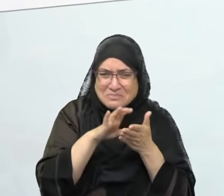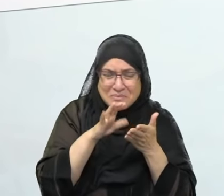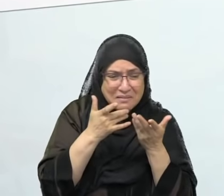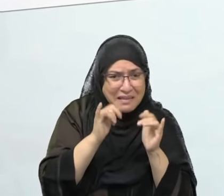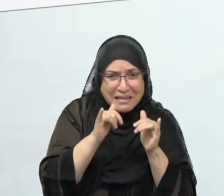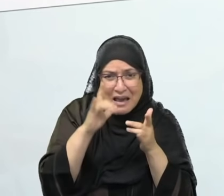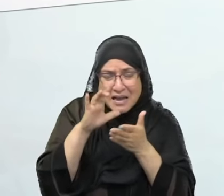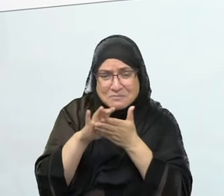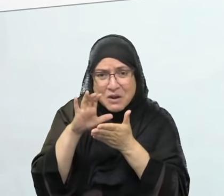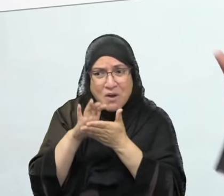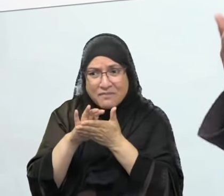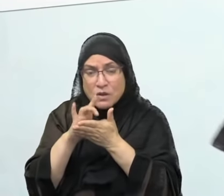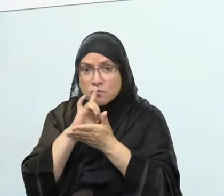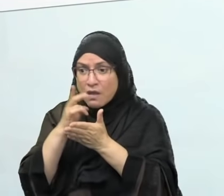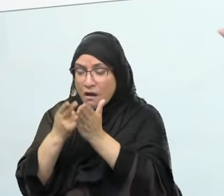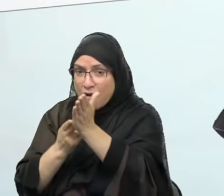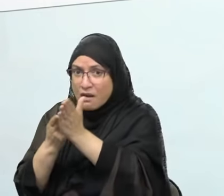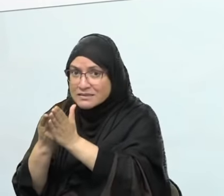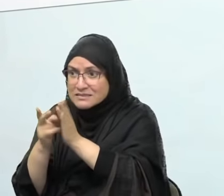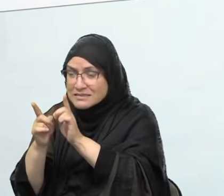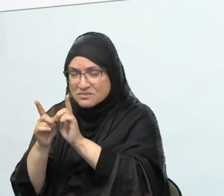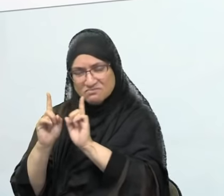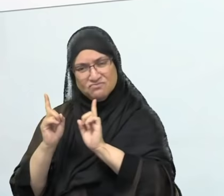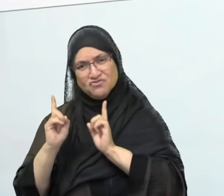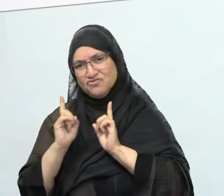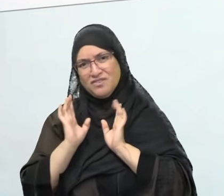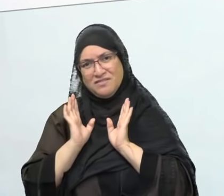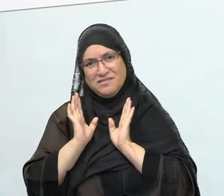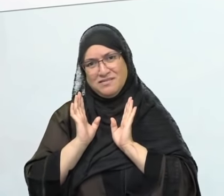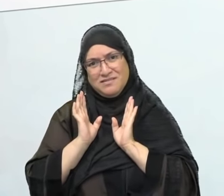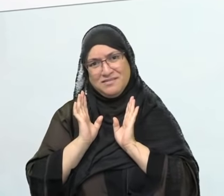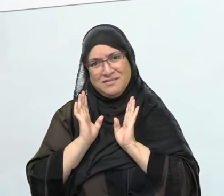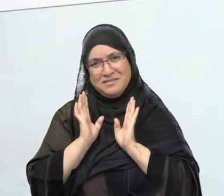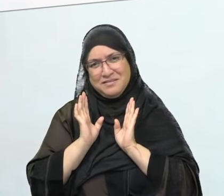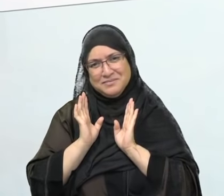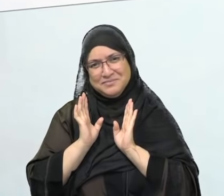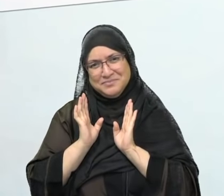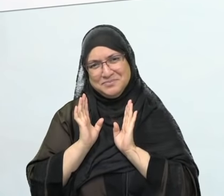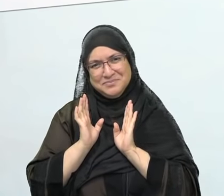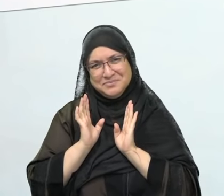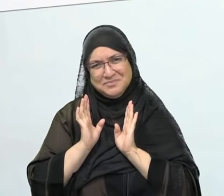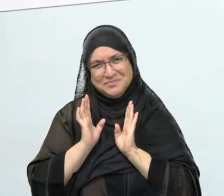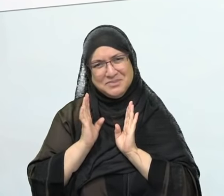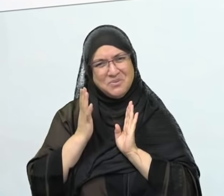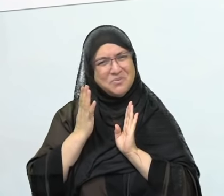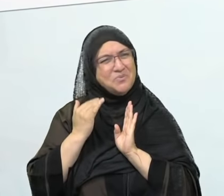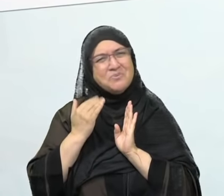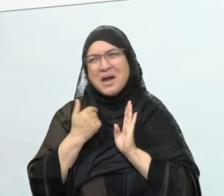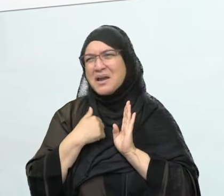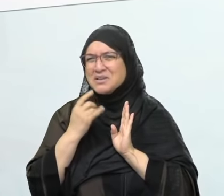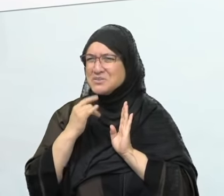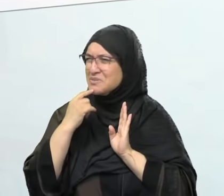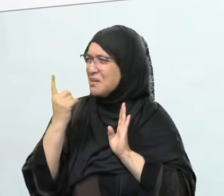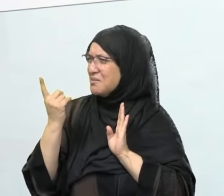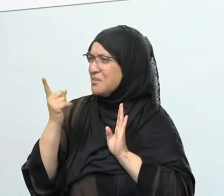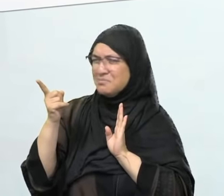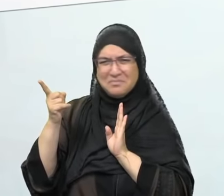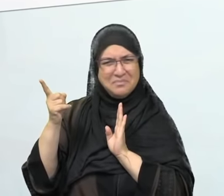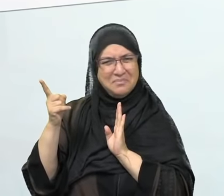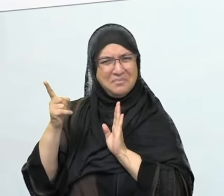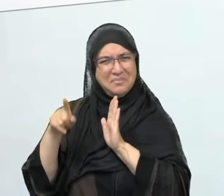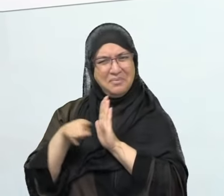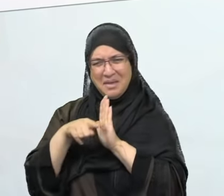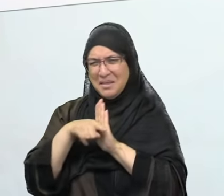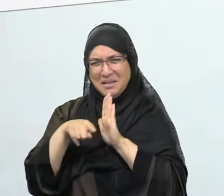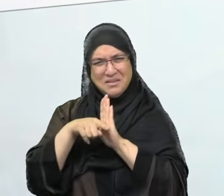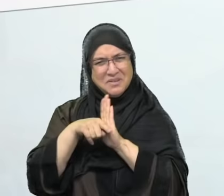Why did you tell her that? I'm a direct person. You know, I had to tell her that. I had to be real with her. You know,